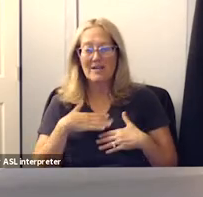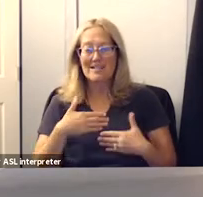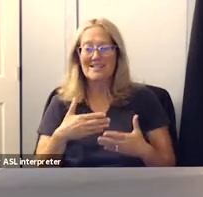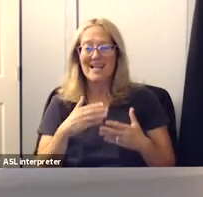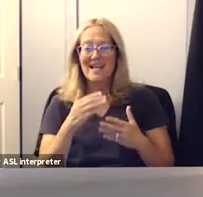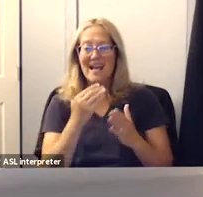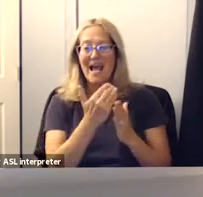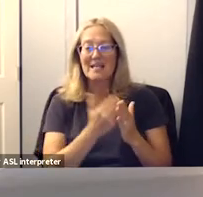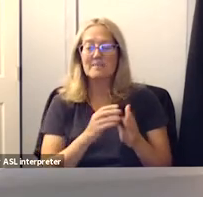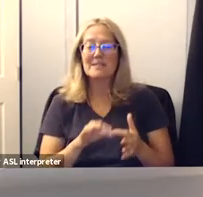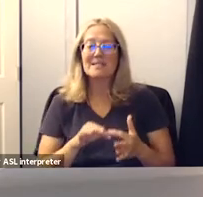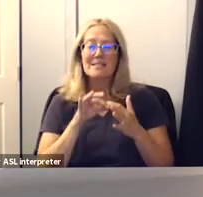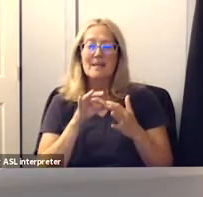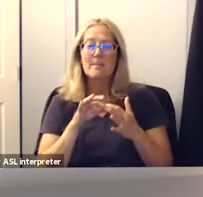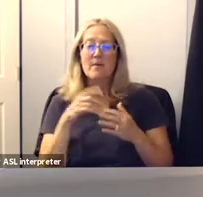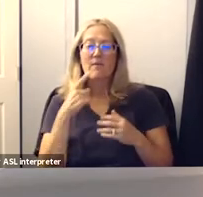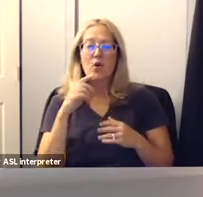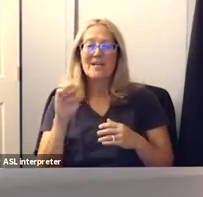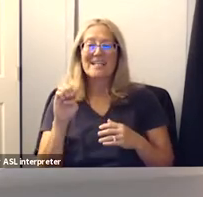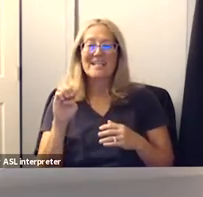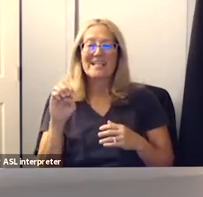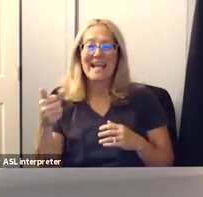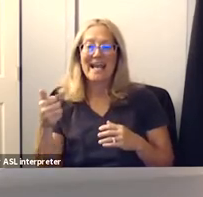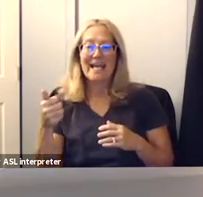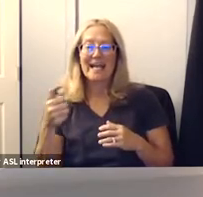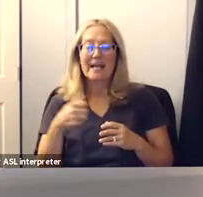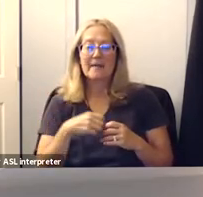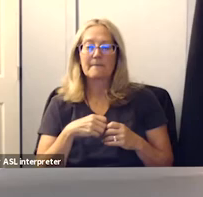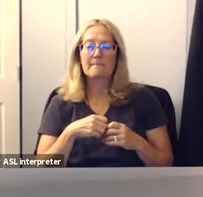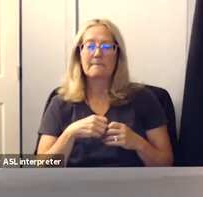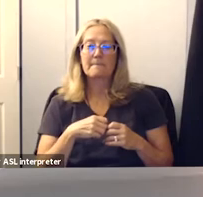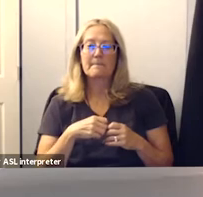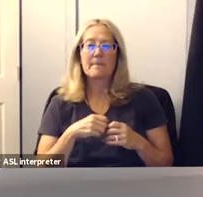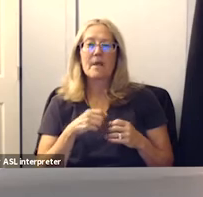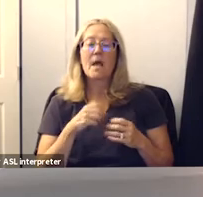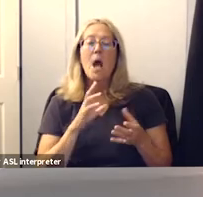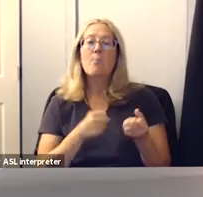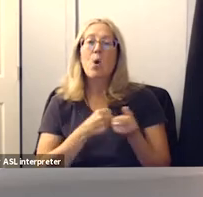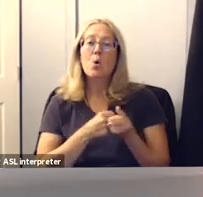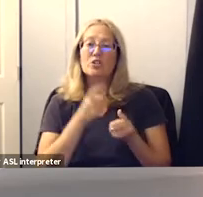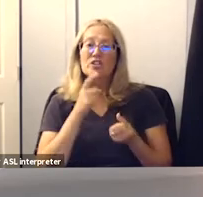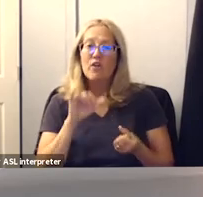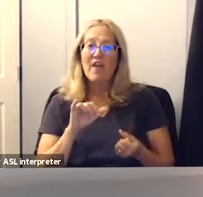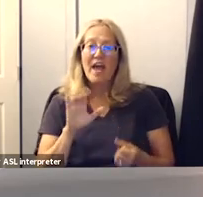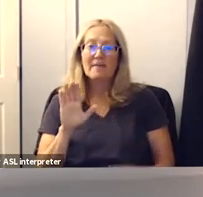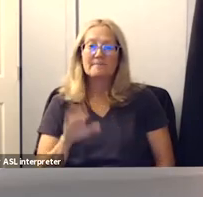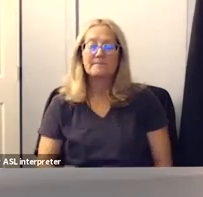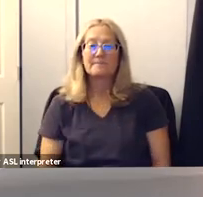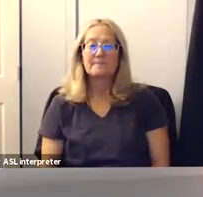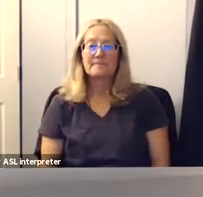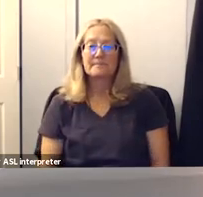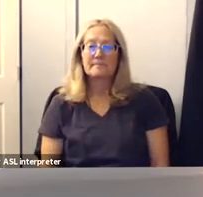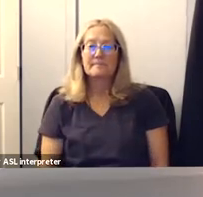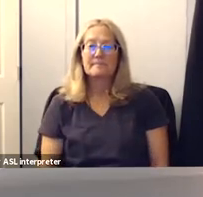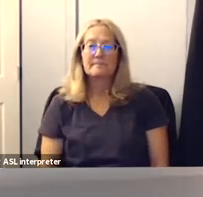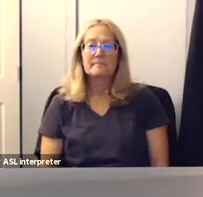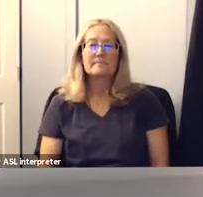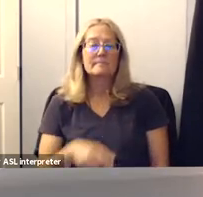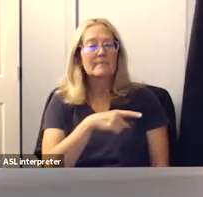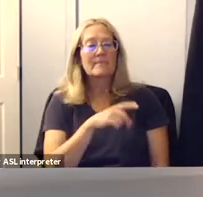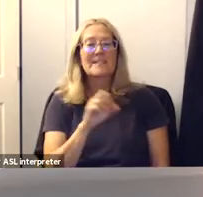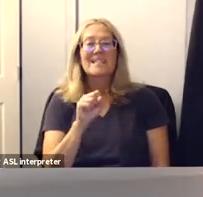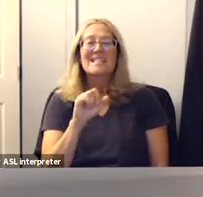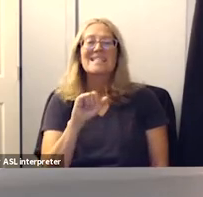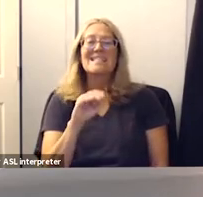except for e10 may i have a motion please so moved thank you miss sims